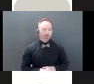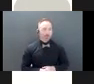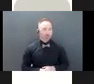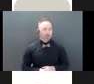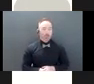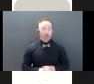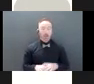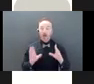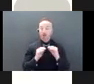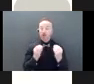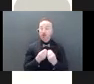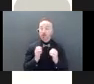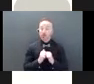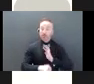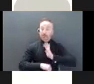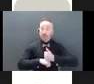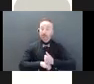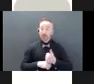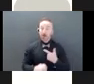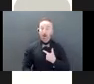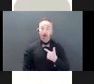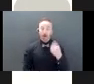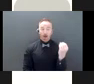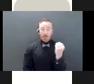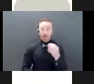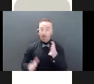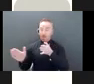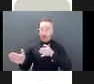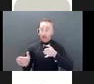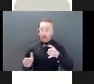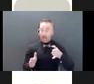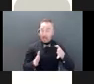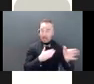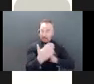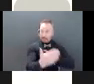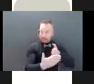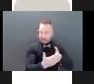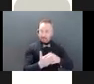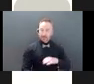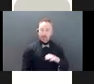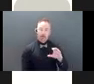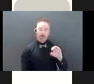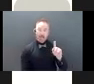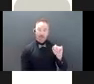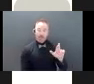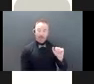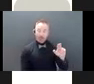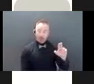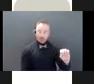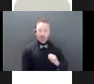we implement Ontario's strategy to combat elder abuse, and we've been doing that since 2003, when it became